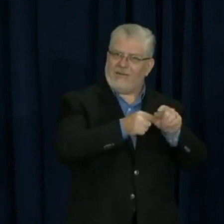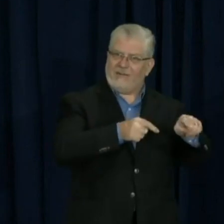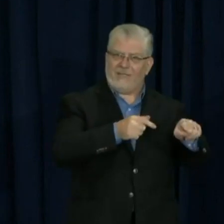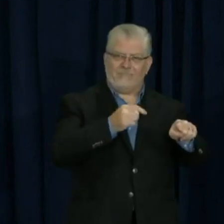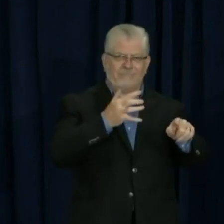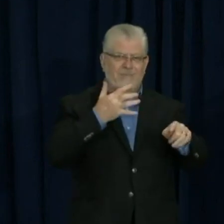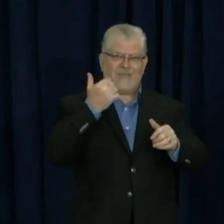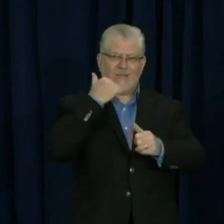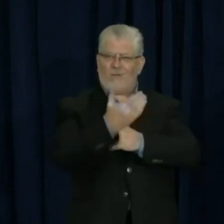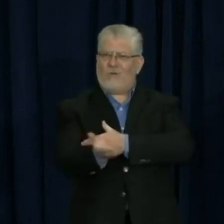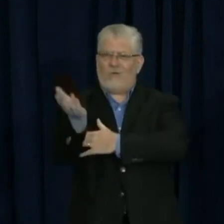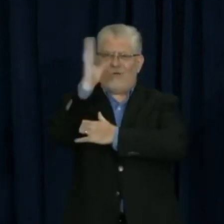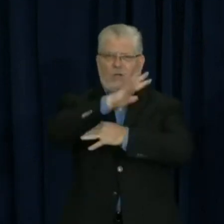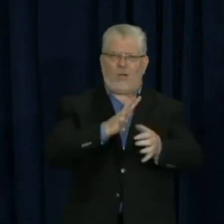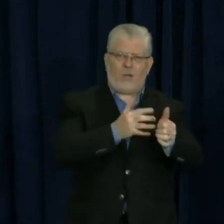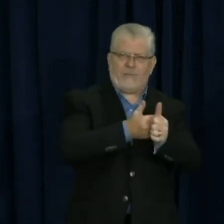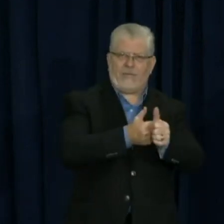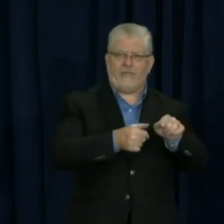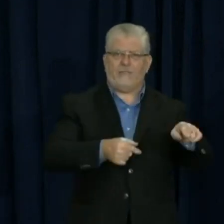Sorry. Jan.